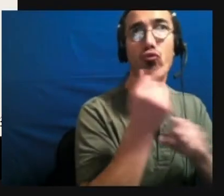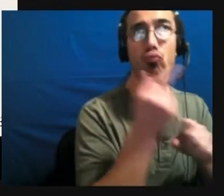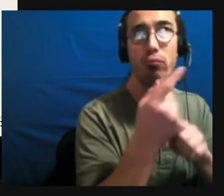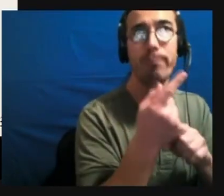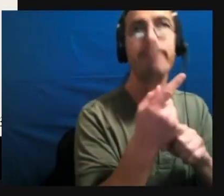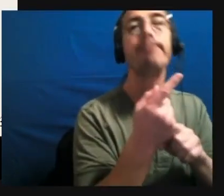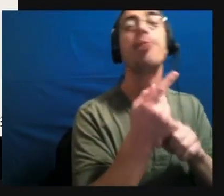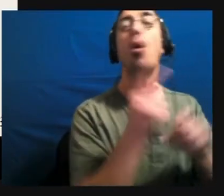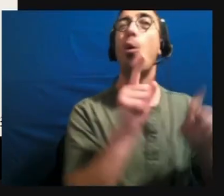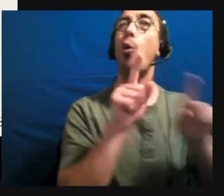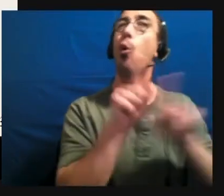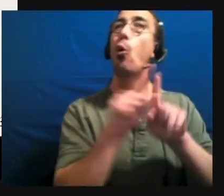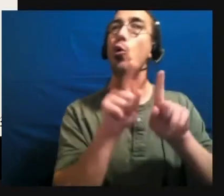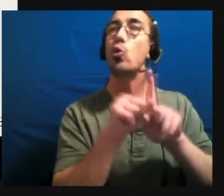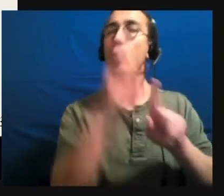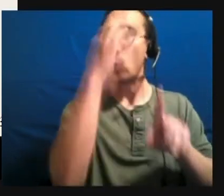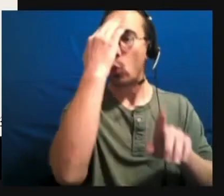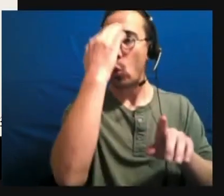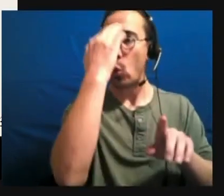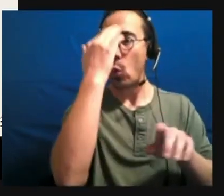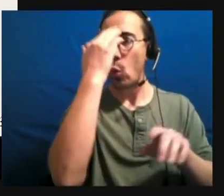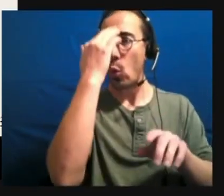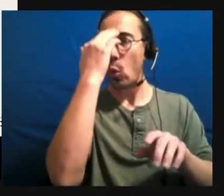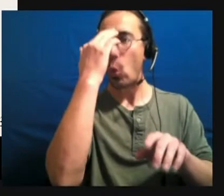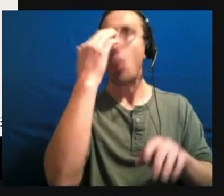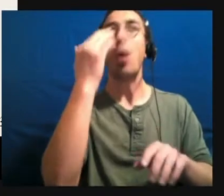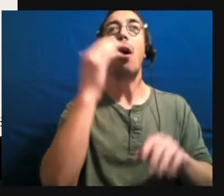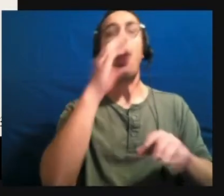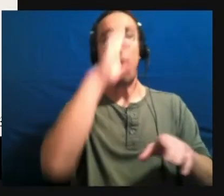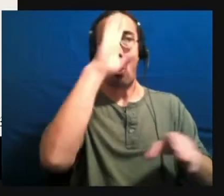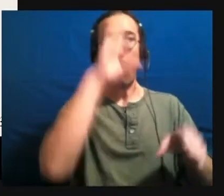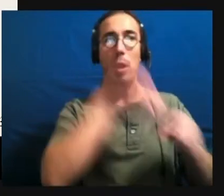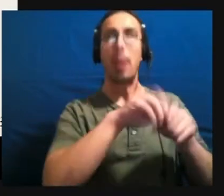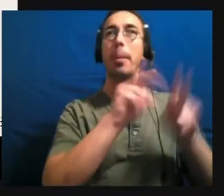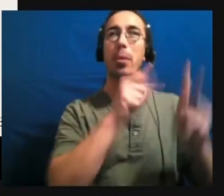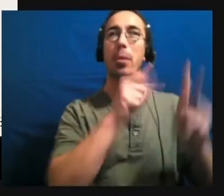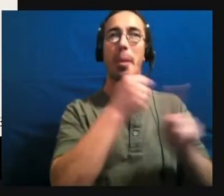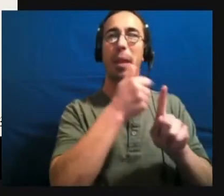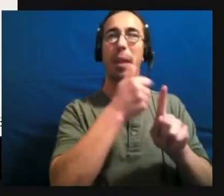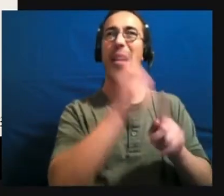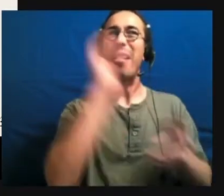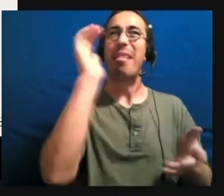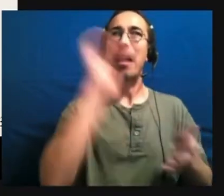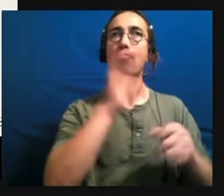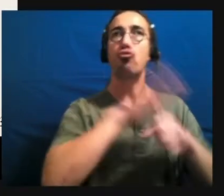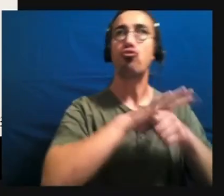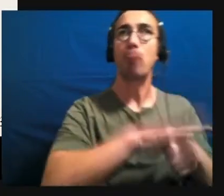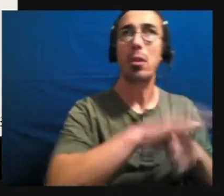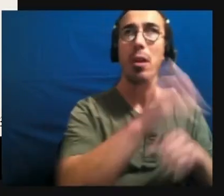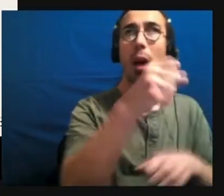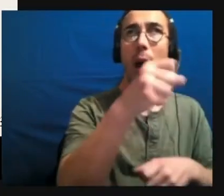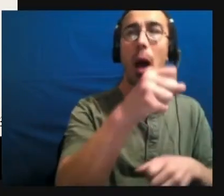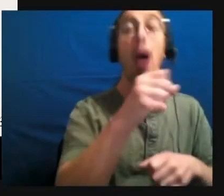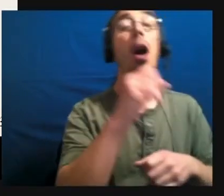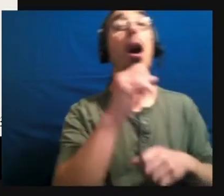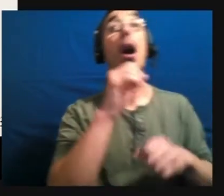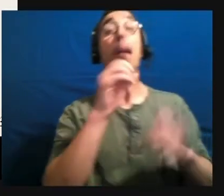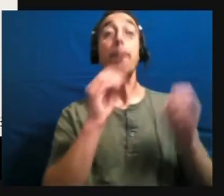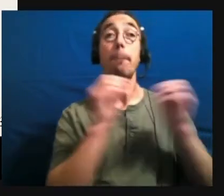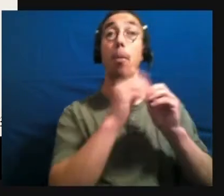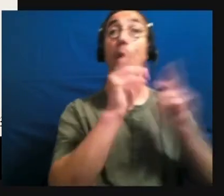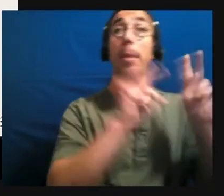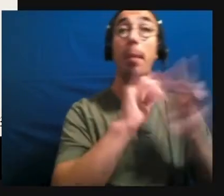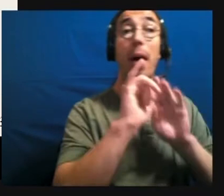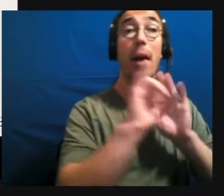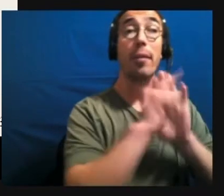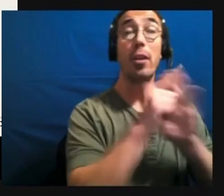identify autistic people who are less distressed. So yes, more people are being identified as autistic, but that doesn't mean there